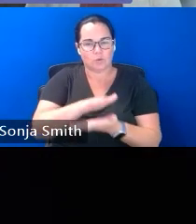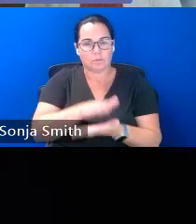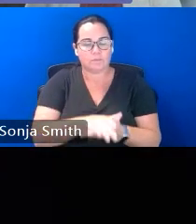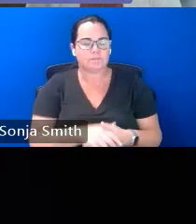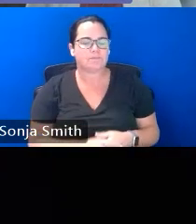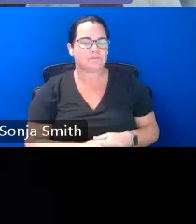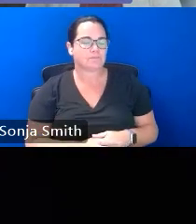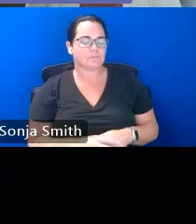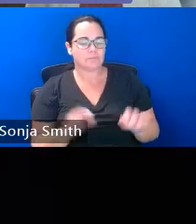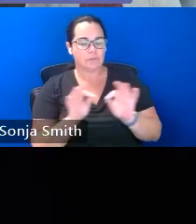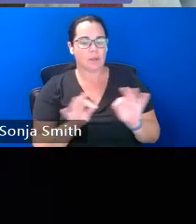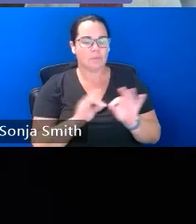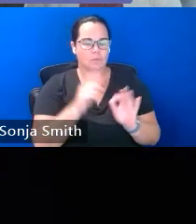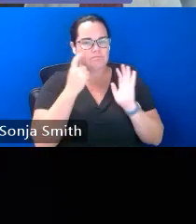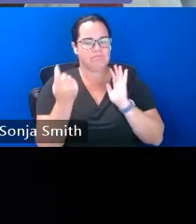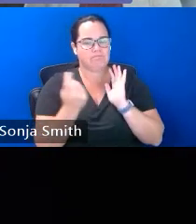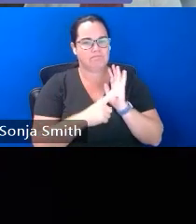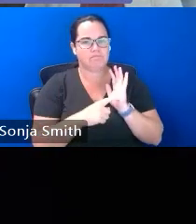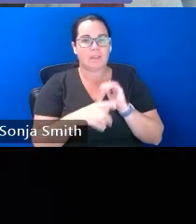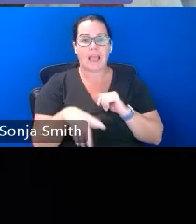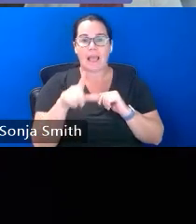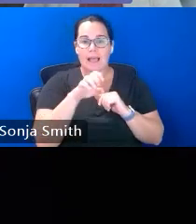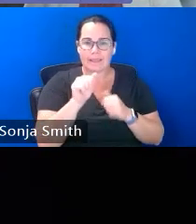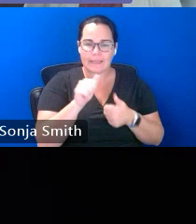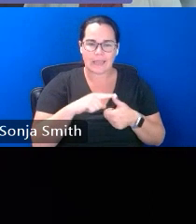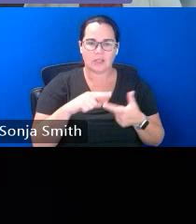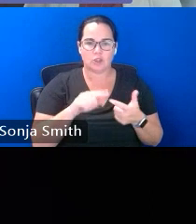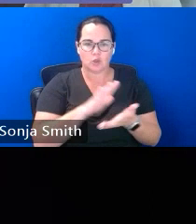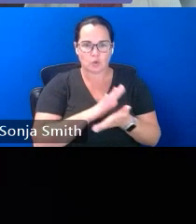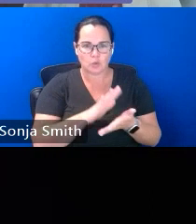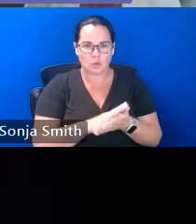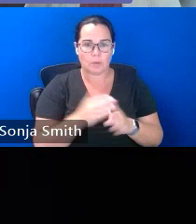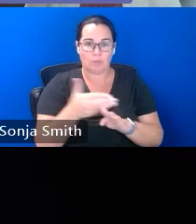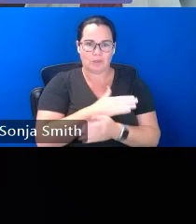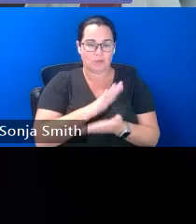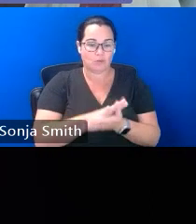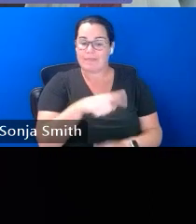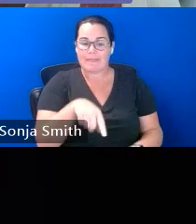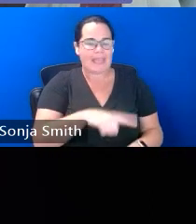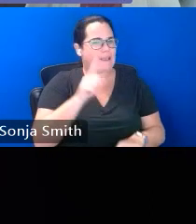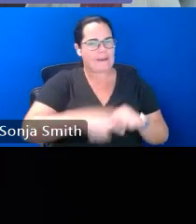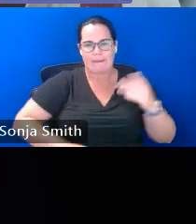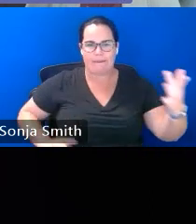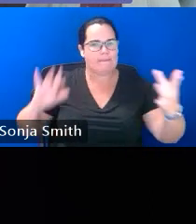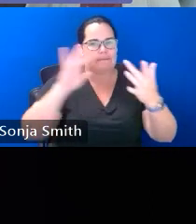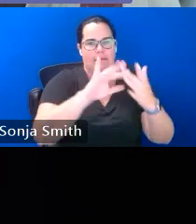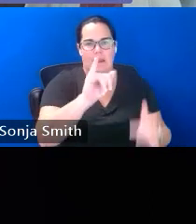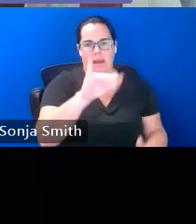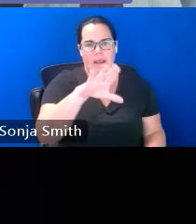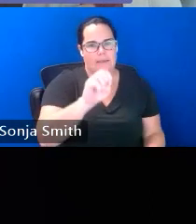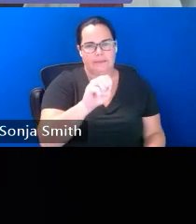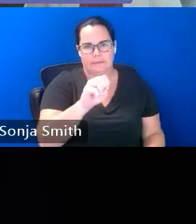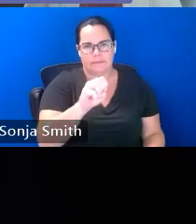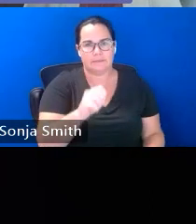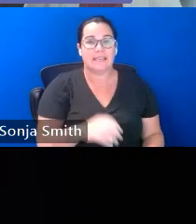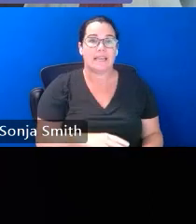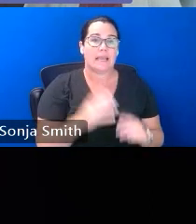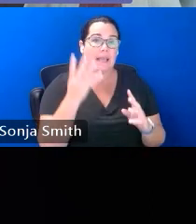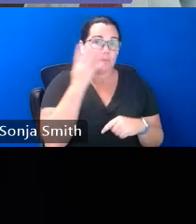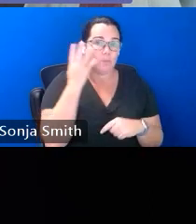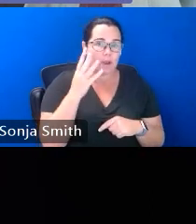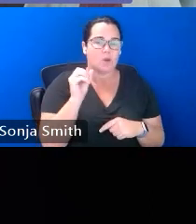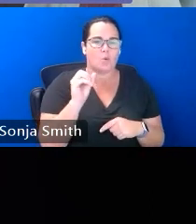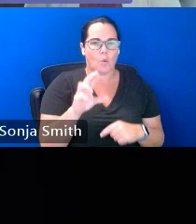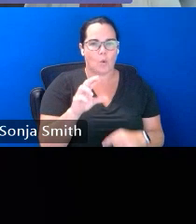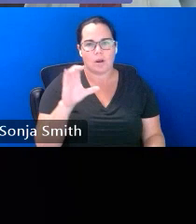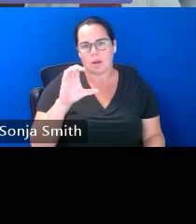and lea administered preschool programs cannot be contacting ice which is immigration and customs enforcement or other law